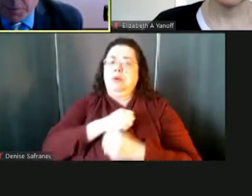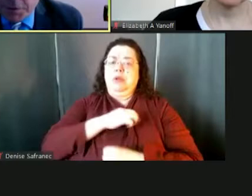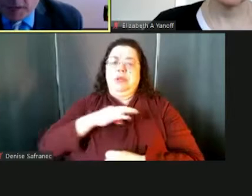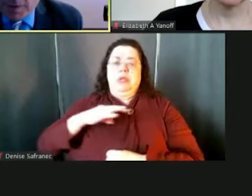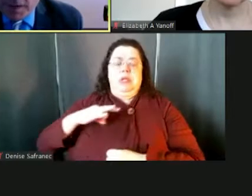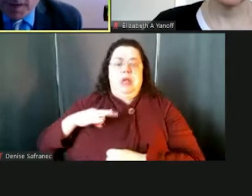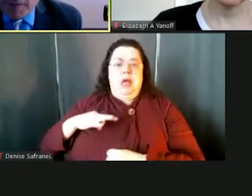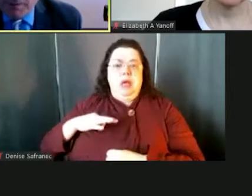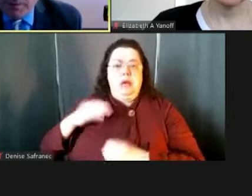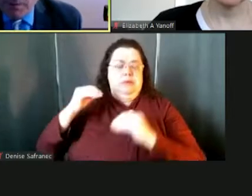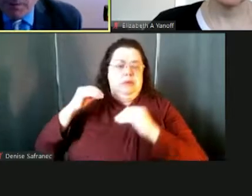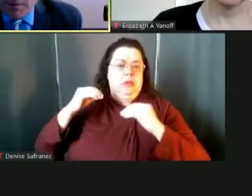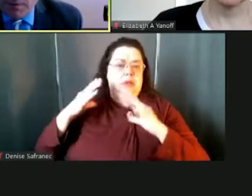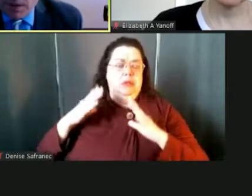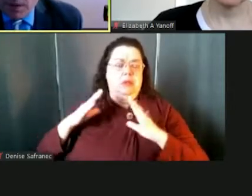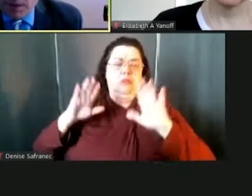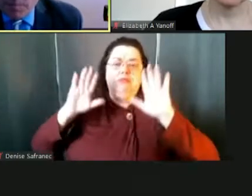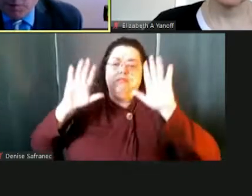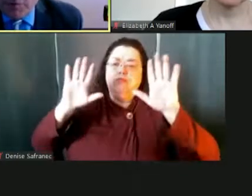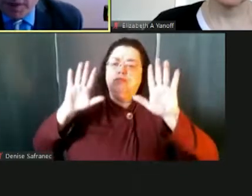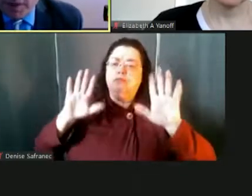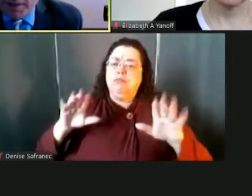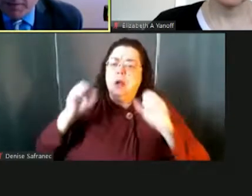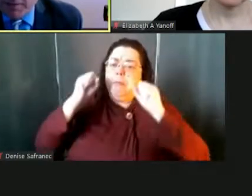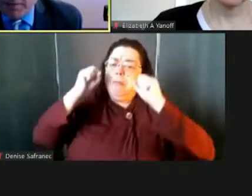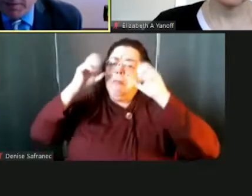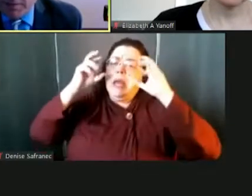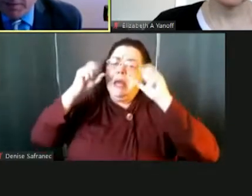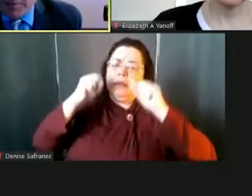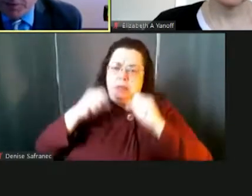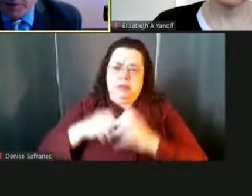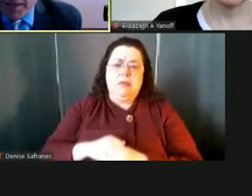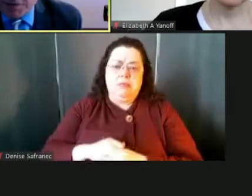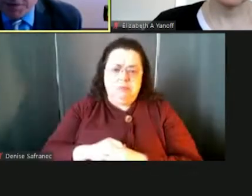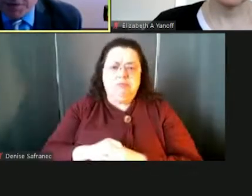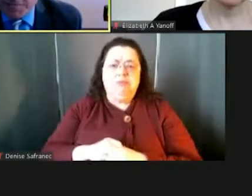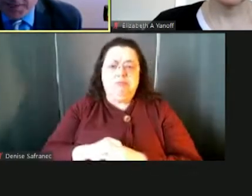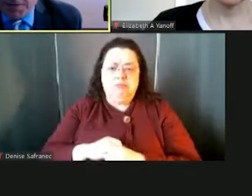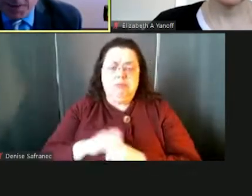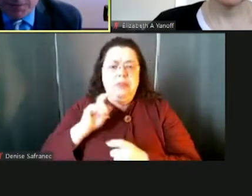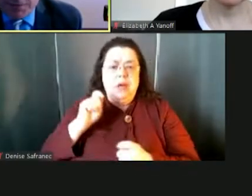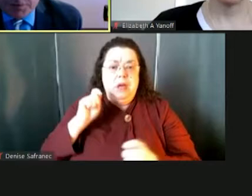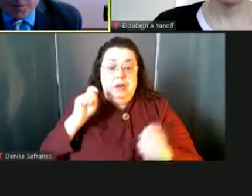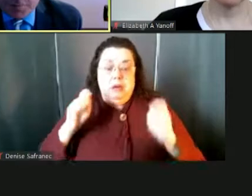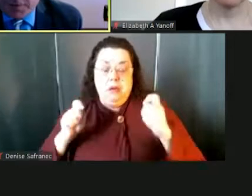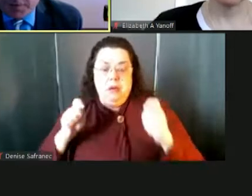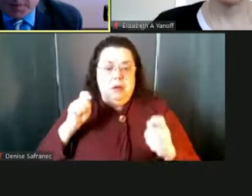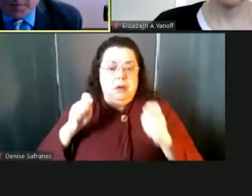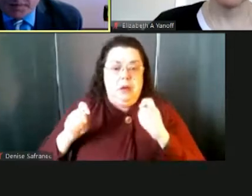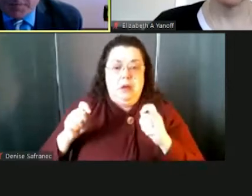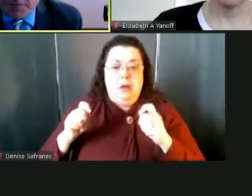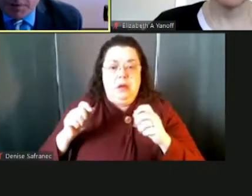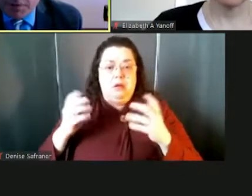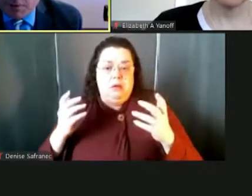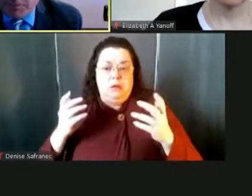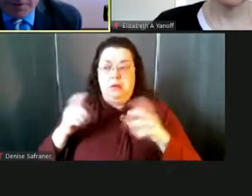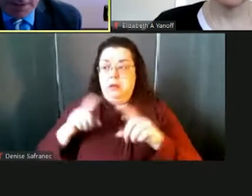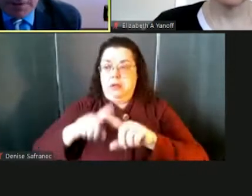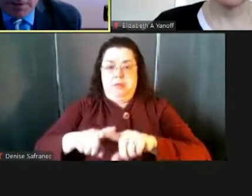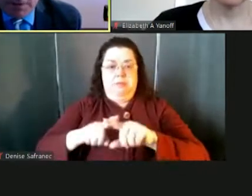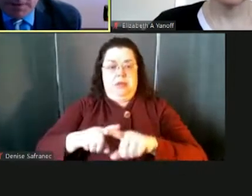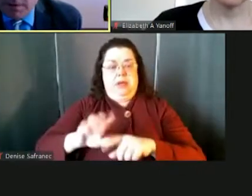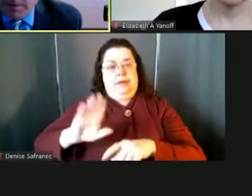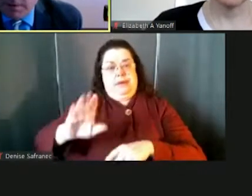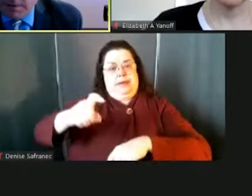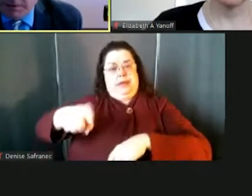remarkable job at moving in different directions based on the circumstances of the COVID